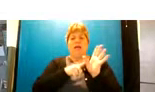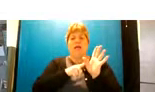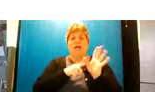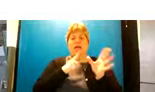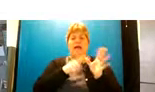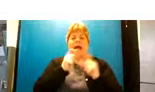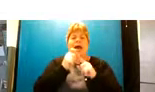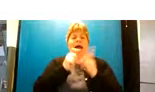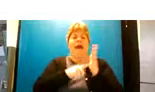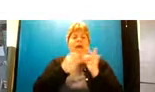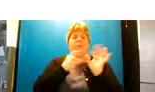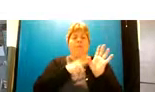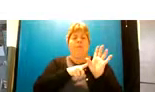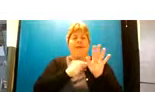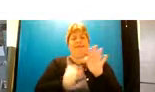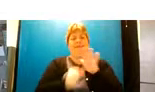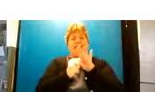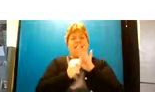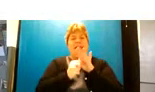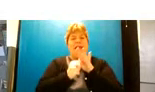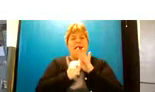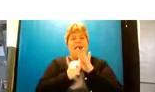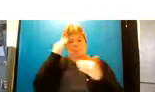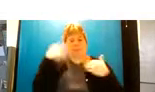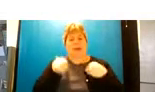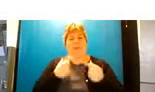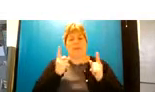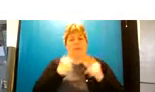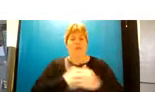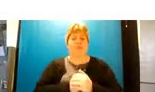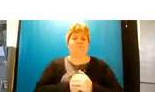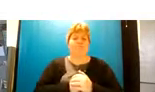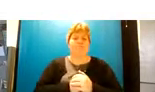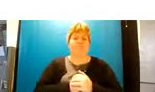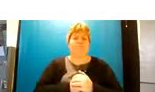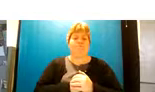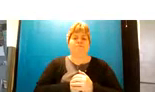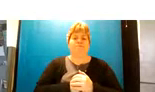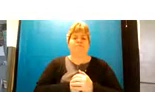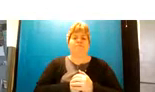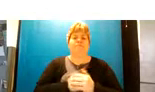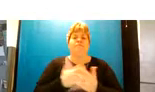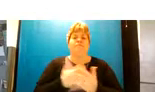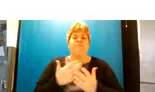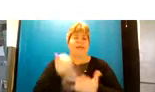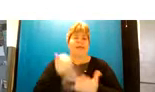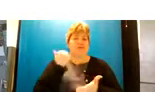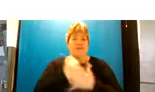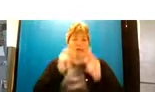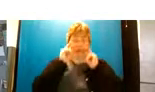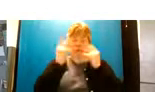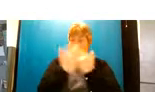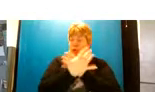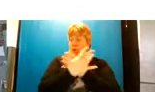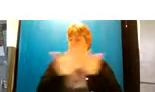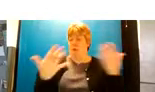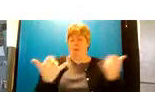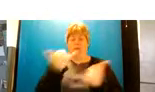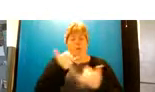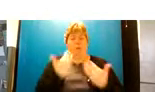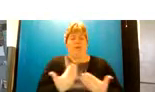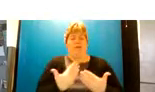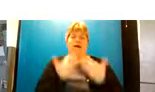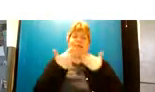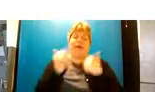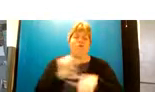health commissioning manager in derby and derbyshire ccg just to echo what jen's saying really it's great to see so many people on the call and thanks for your